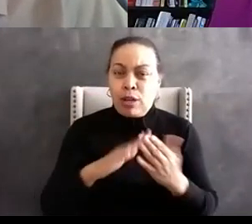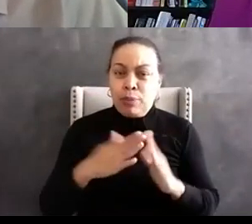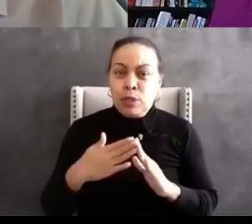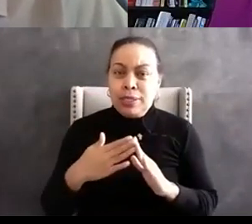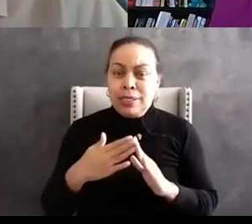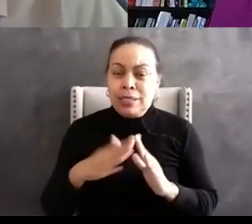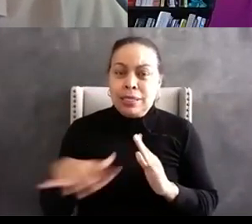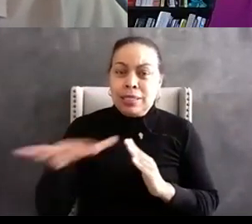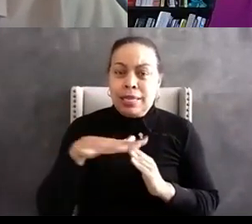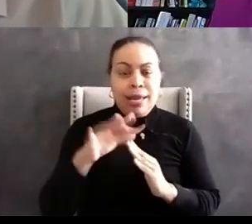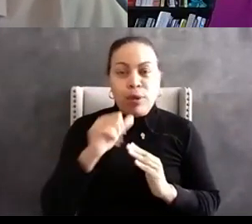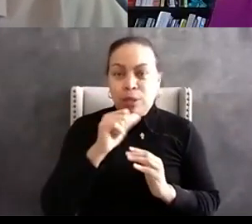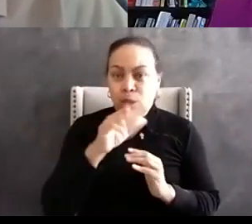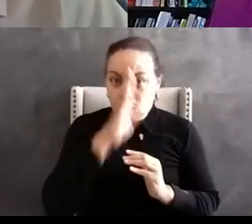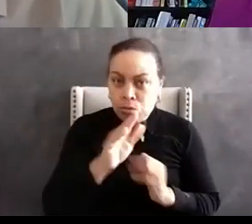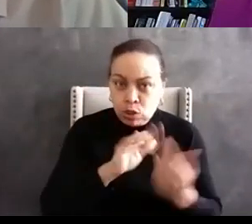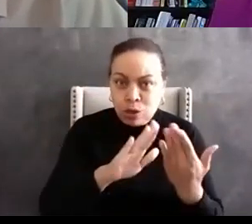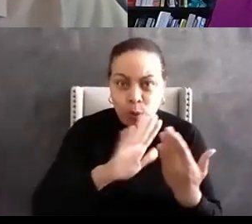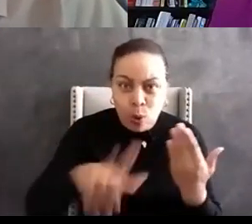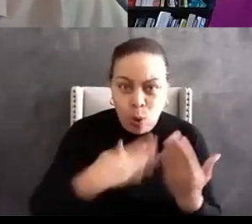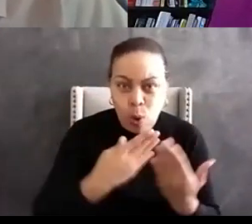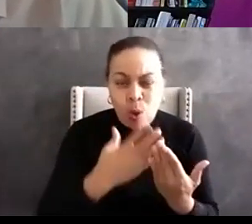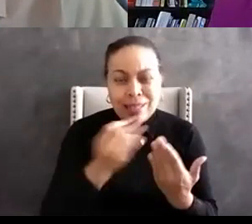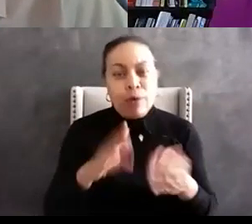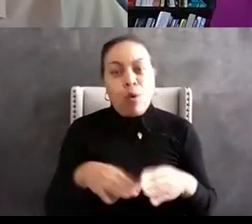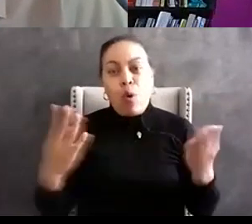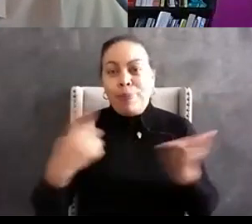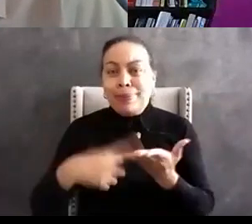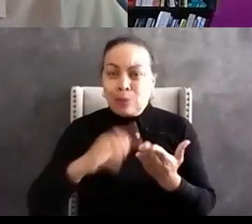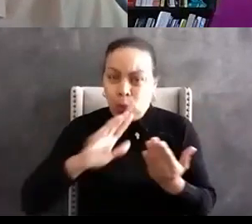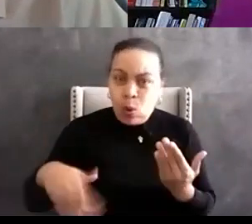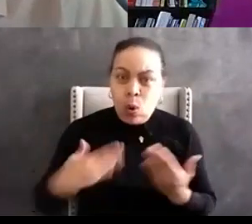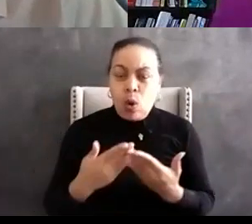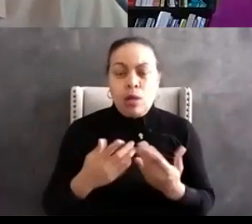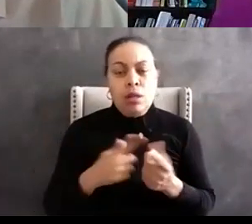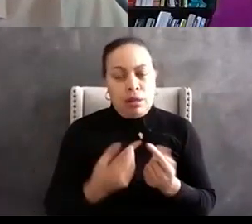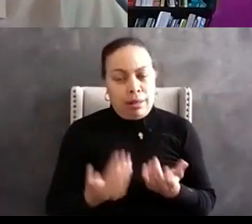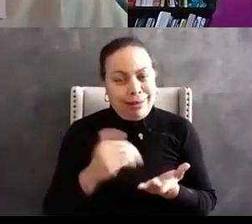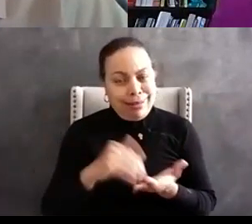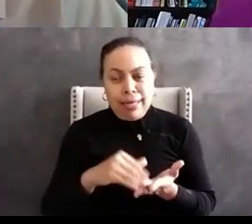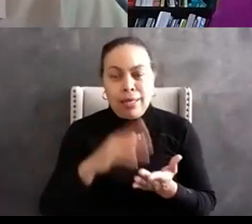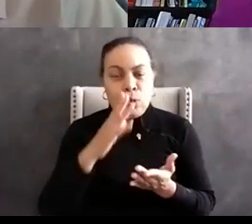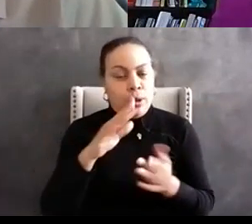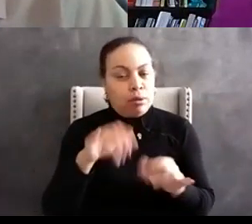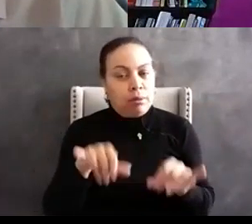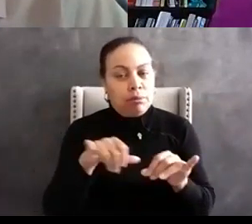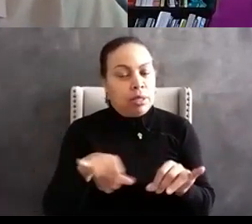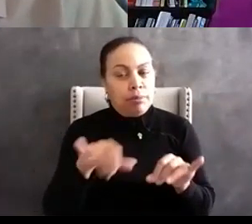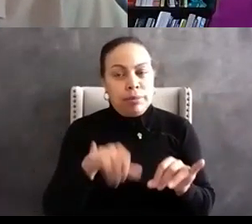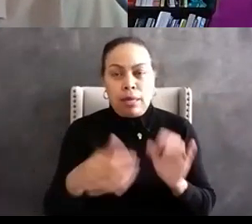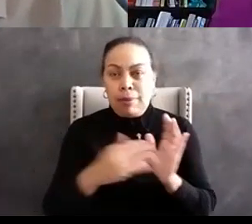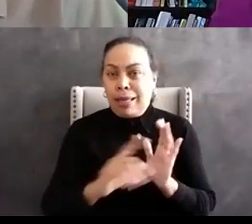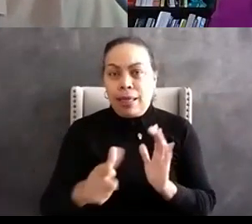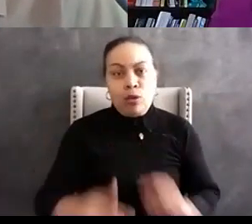don't take them all head-on and have realistic conversations about it we're just going to find ourselves here again having a summit conversation a little bit further down the road